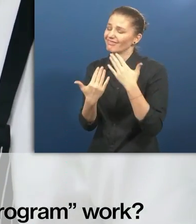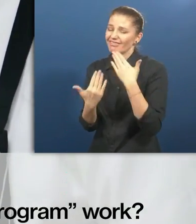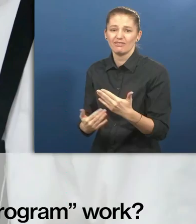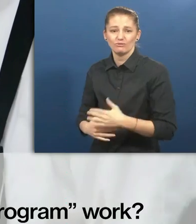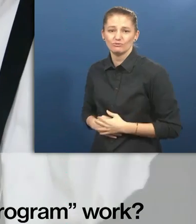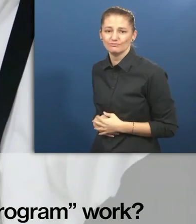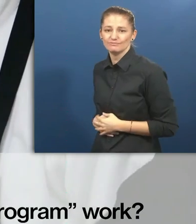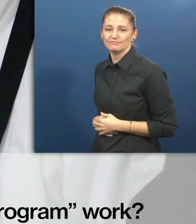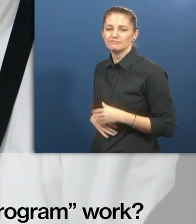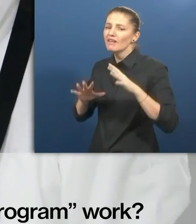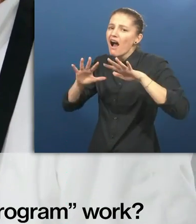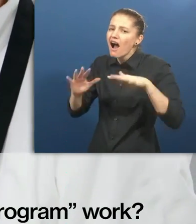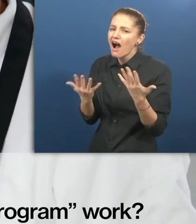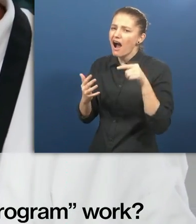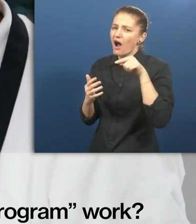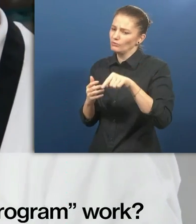work?